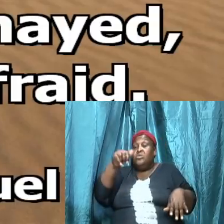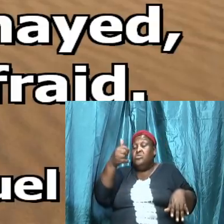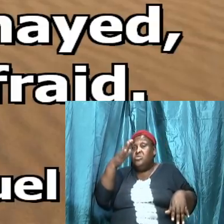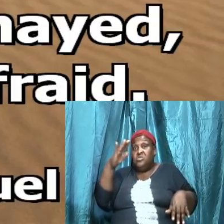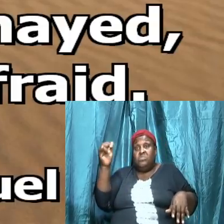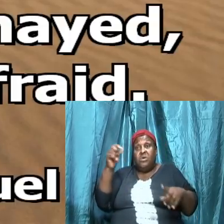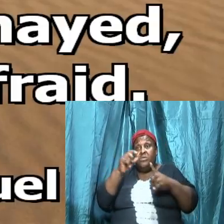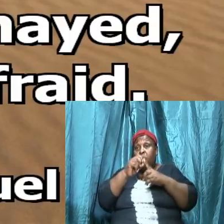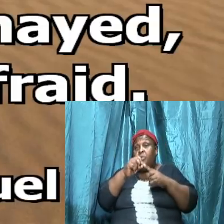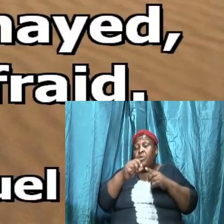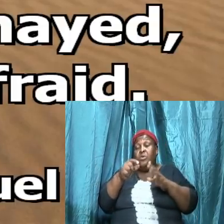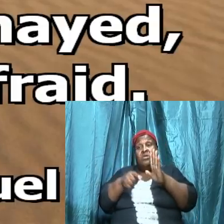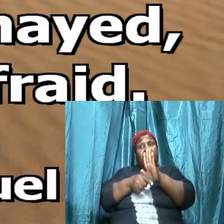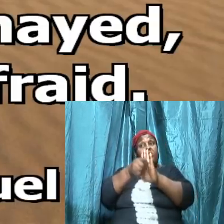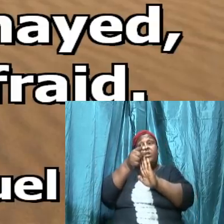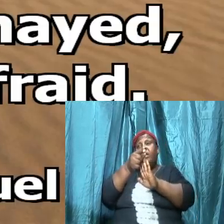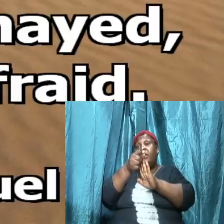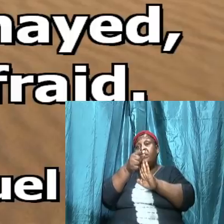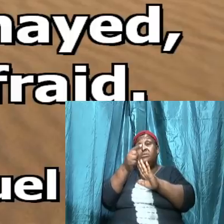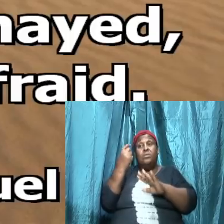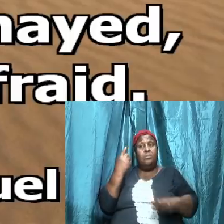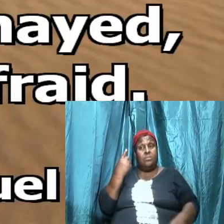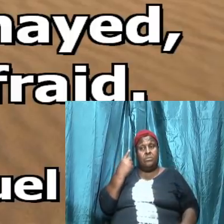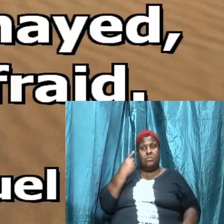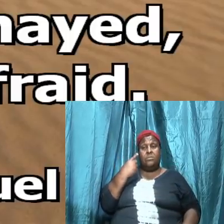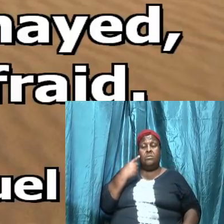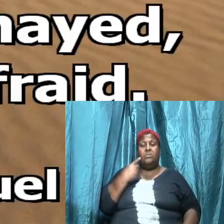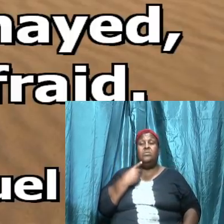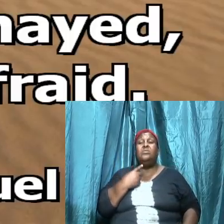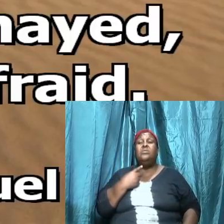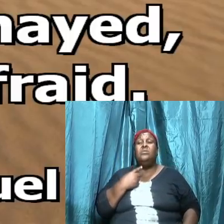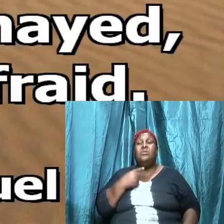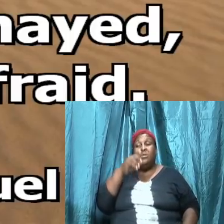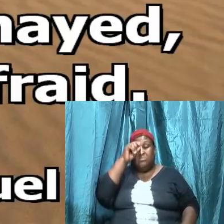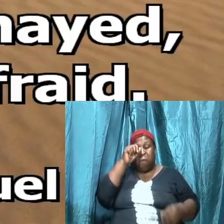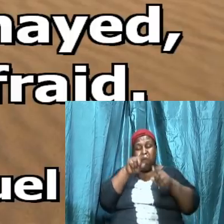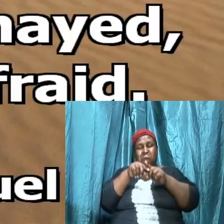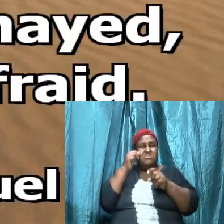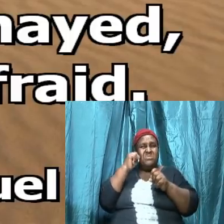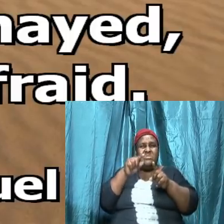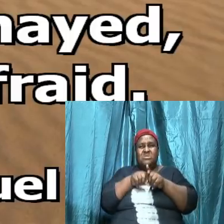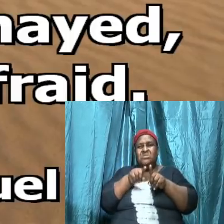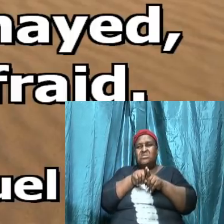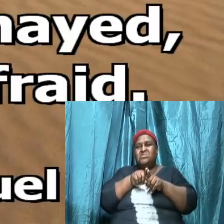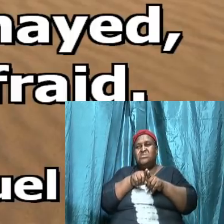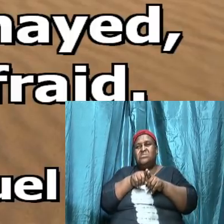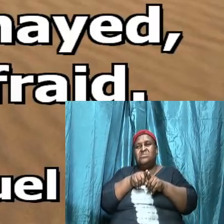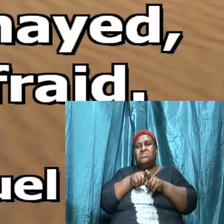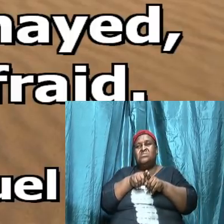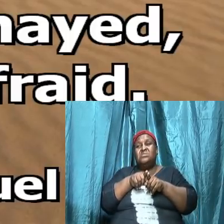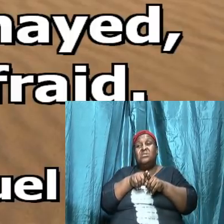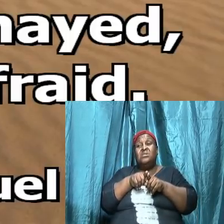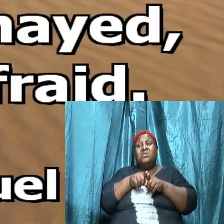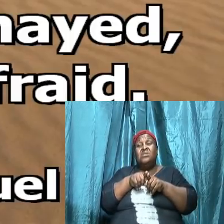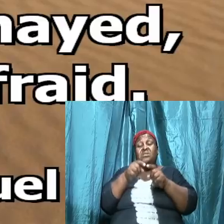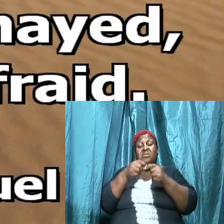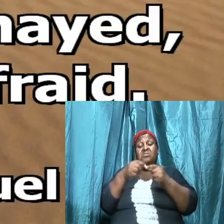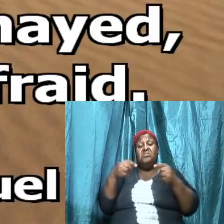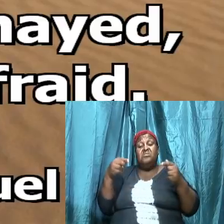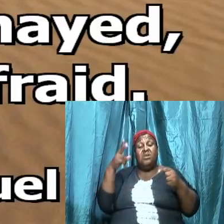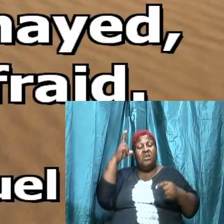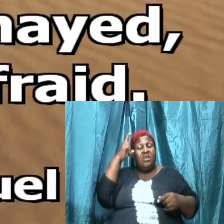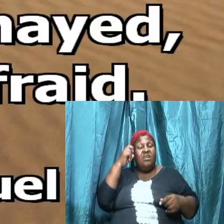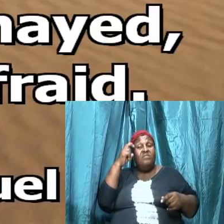alone brothers and sisters I submit to us that the adversary is going to